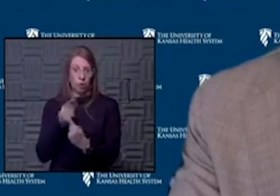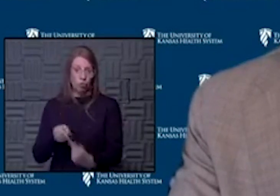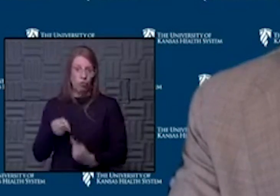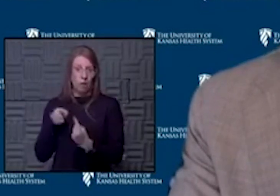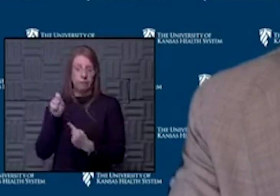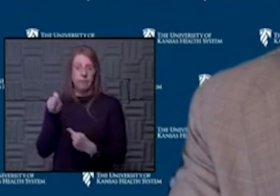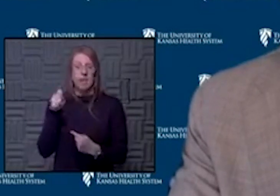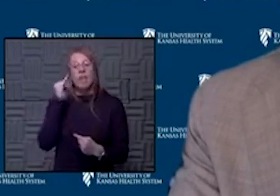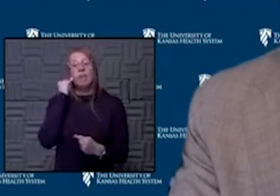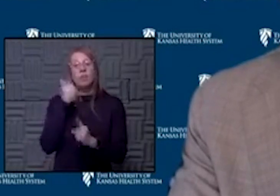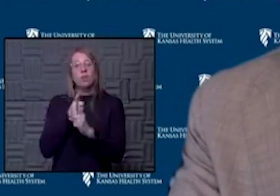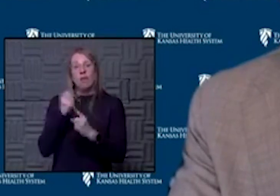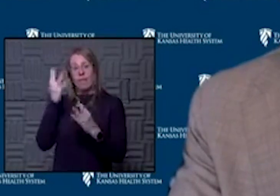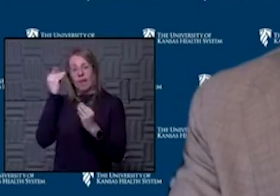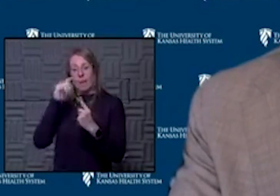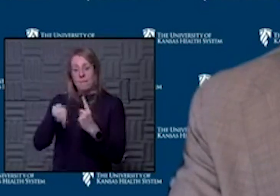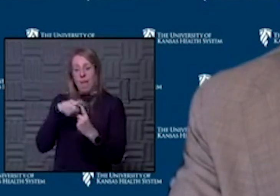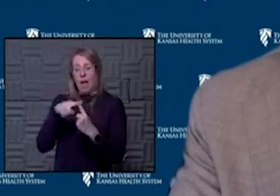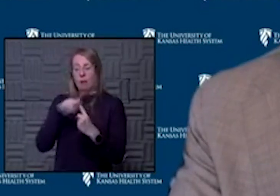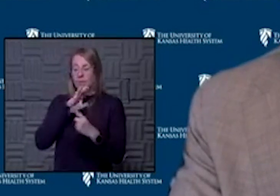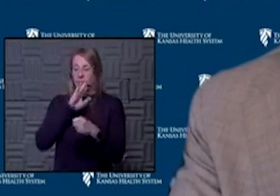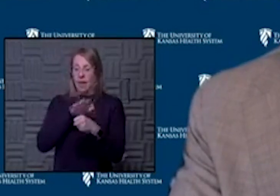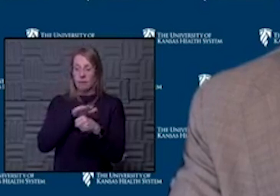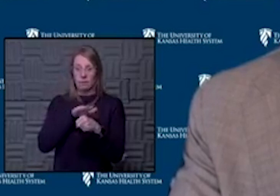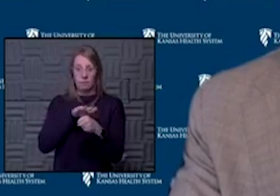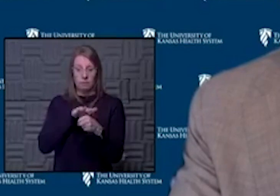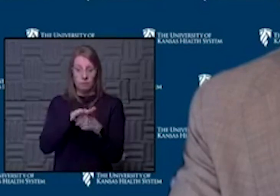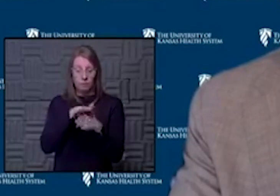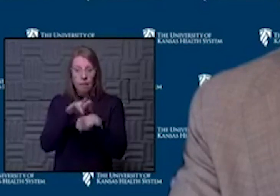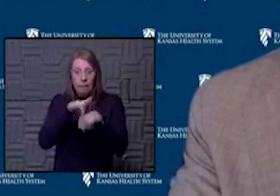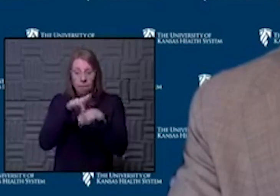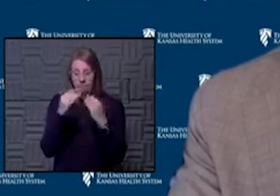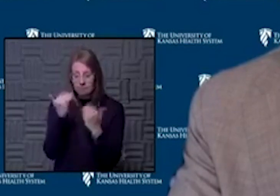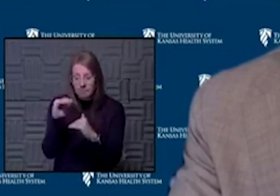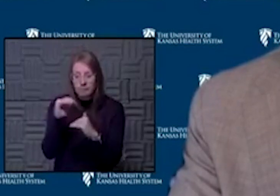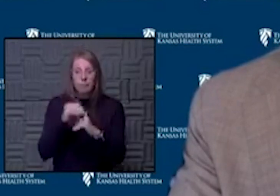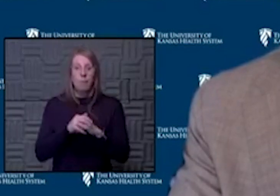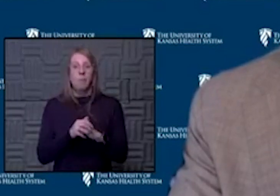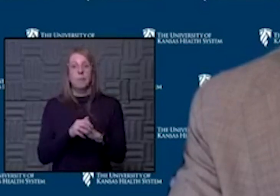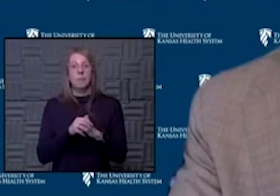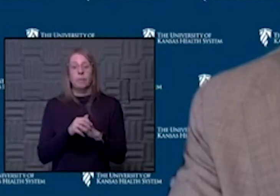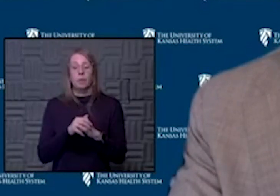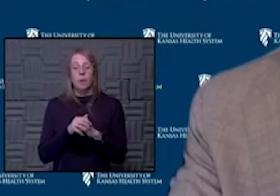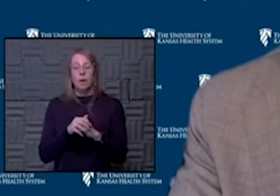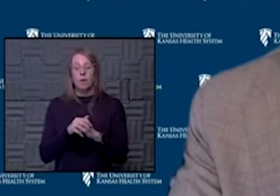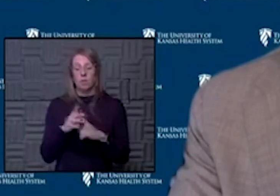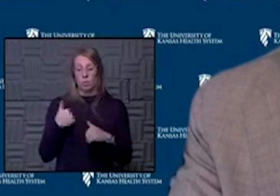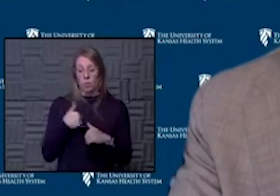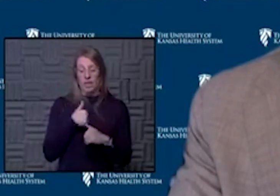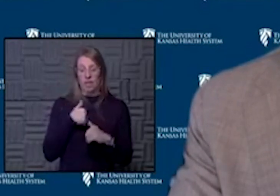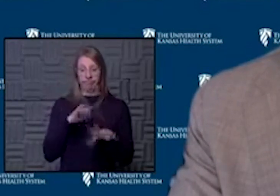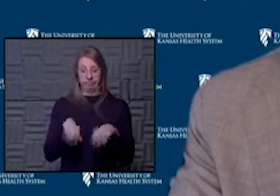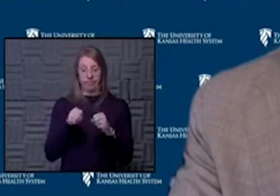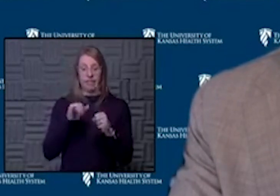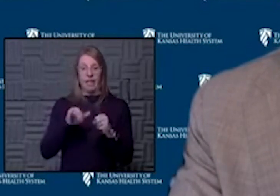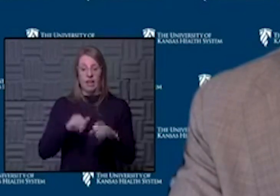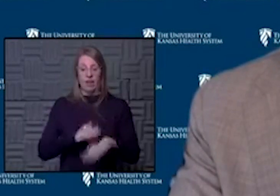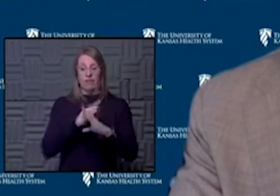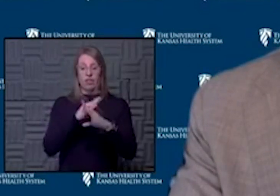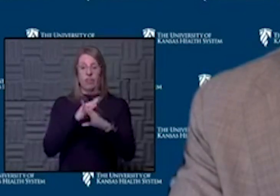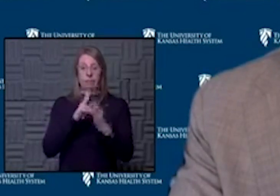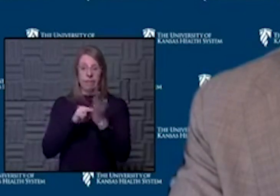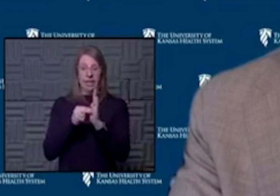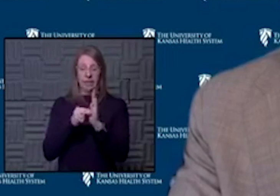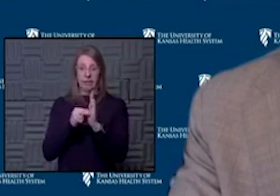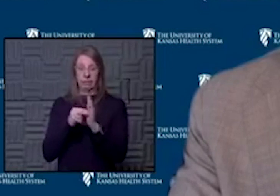if you think about the capacity, even a hospital like ours has to do that sort of intervention, we, um, have a limited number of